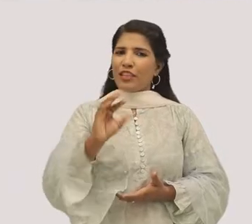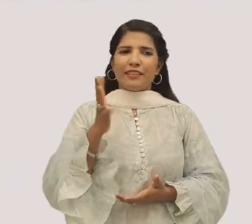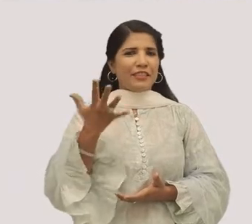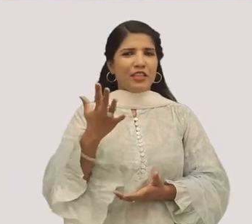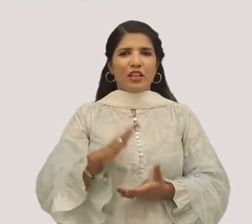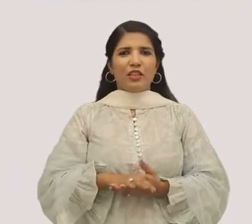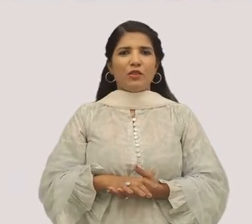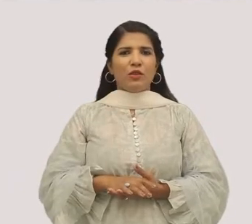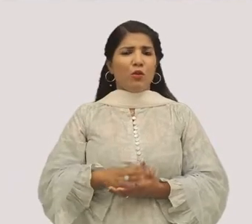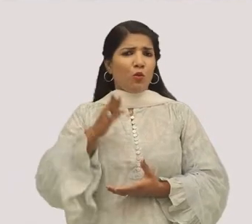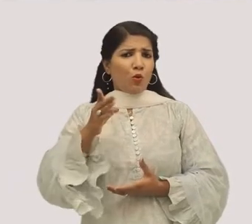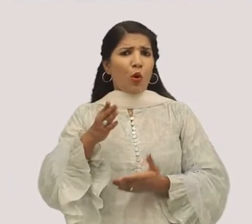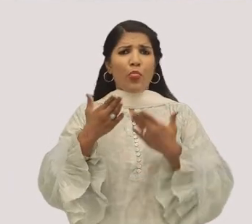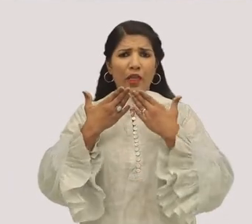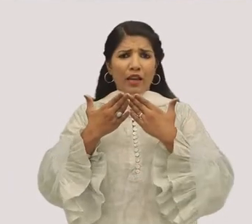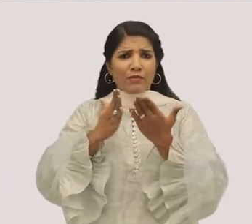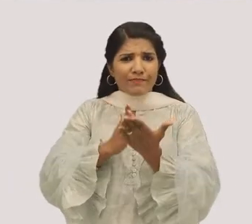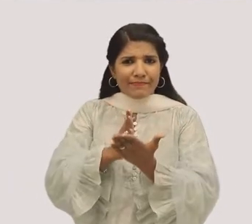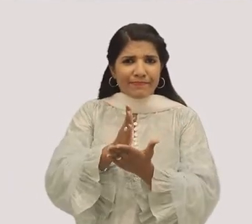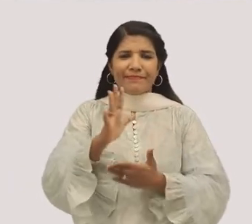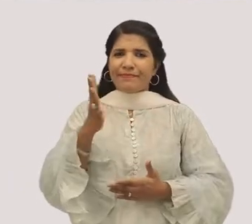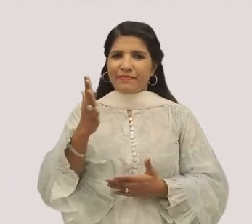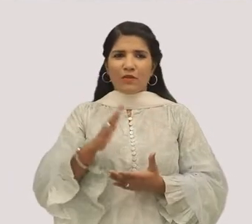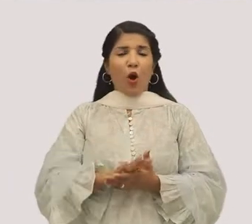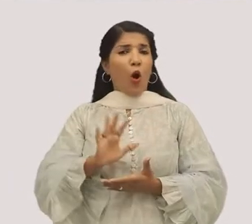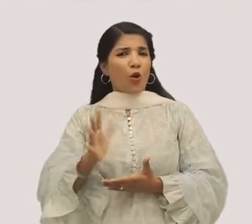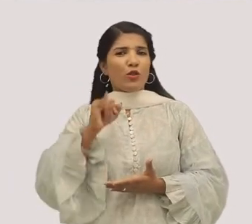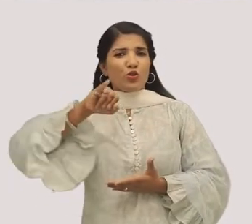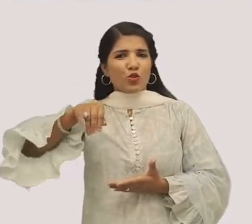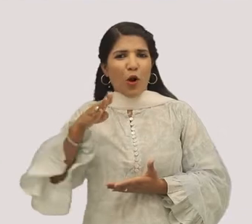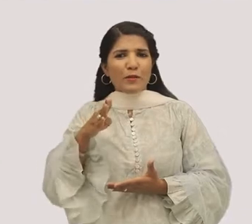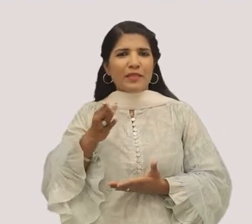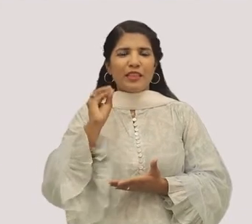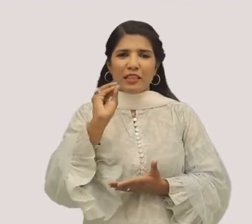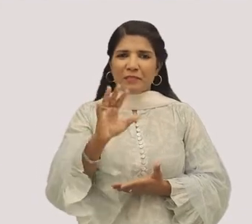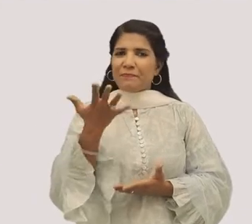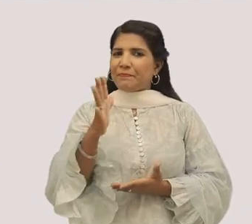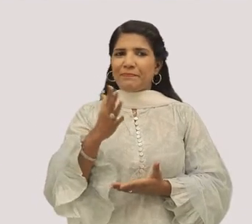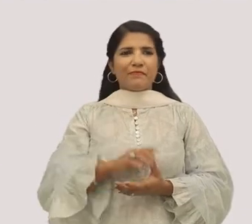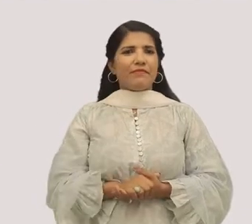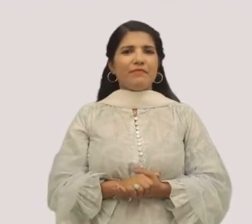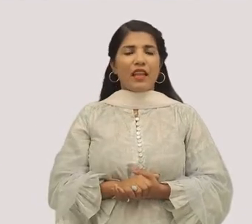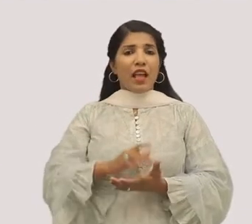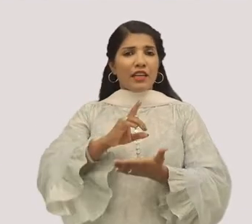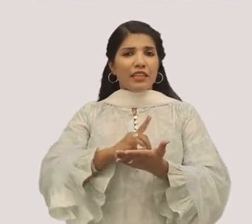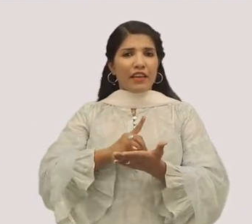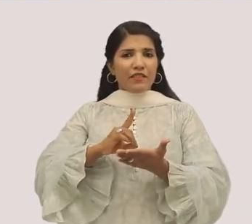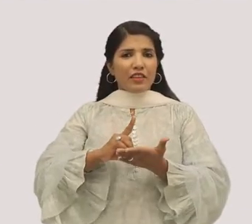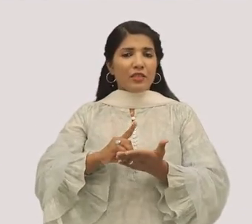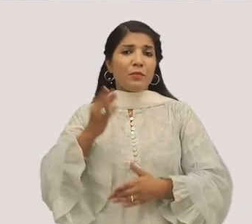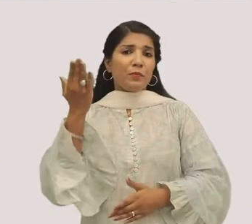most often highly marginalized and excluded from basic educational services, as well as the job market.